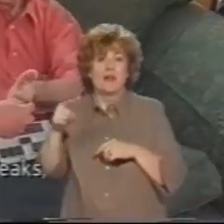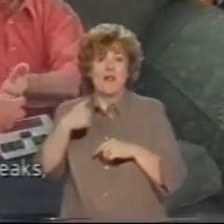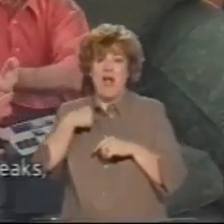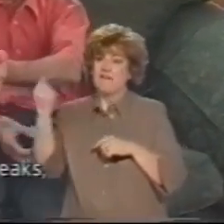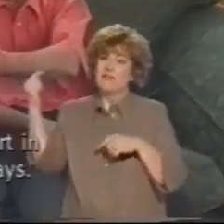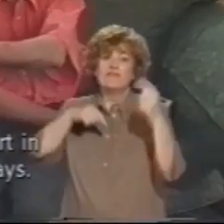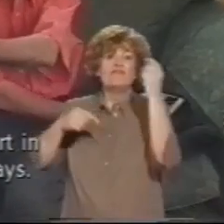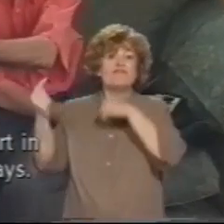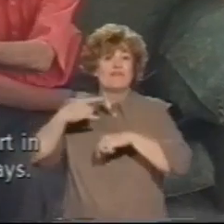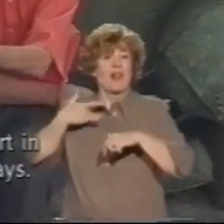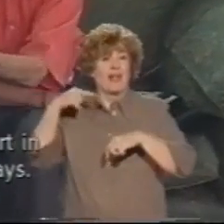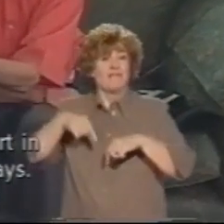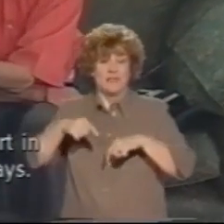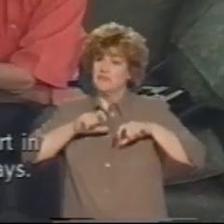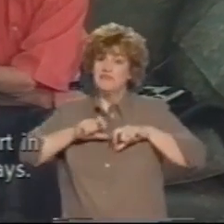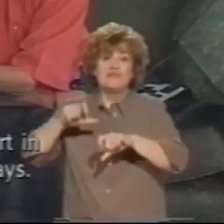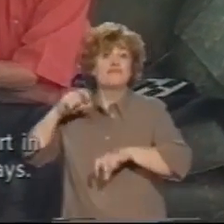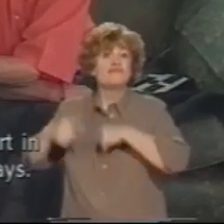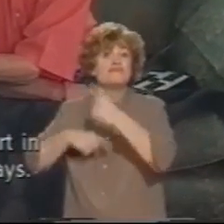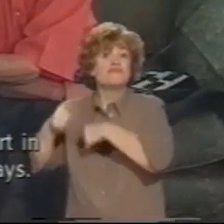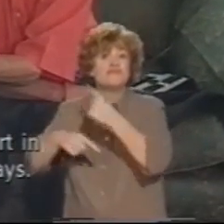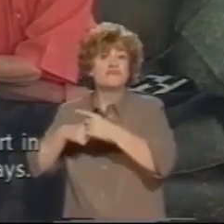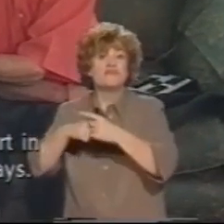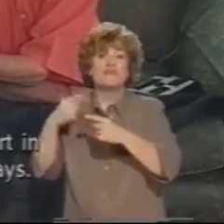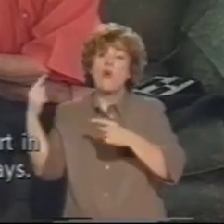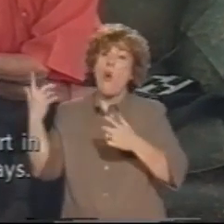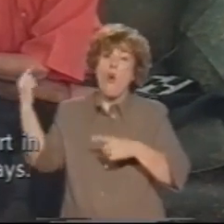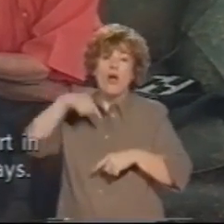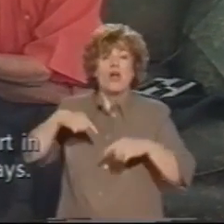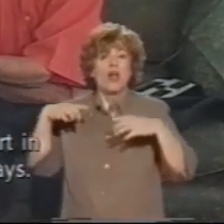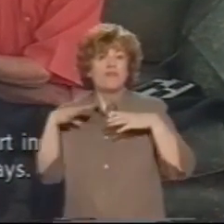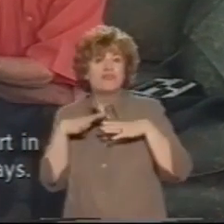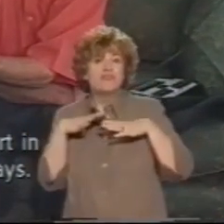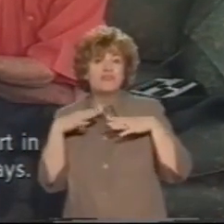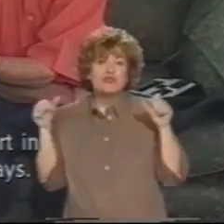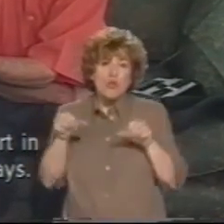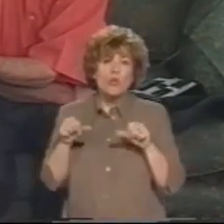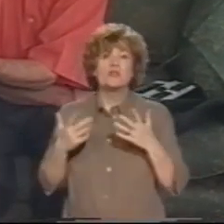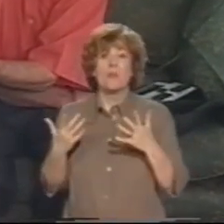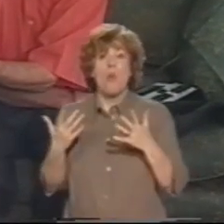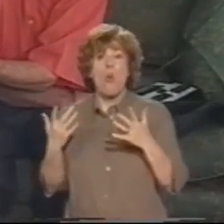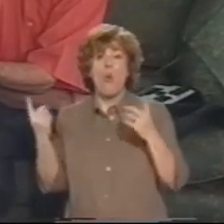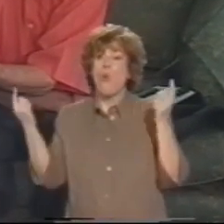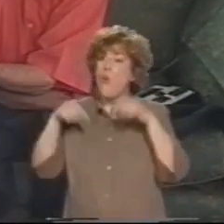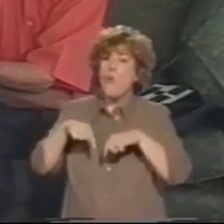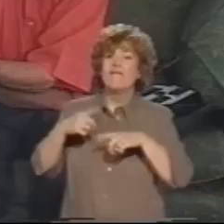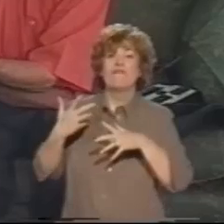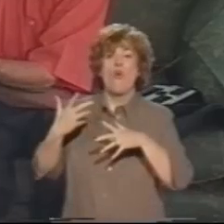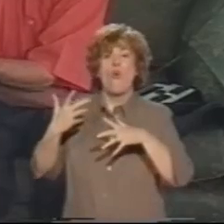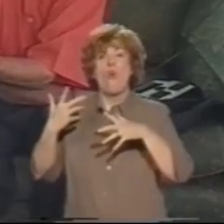breaks, and they come to take part in leisure and activity holidays. Hi.